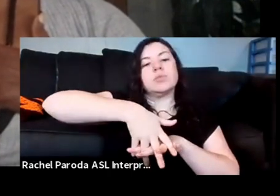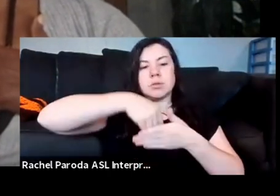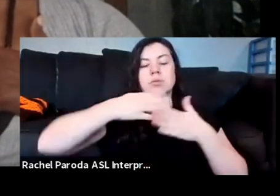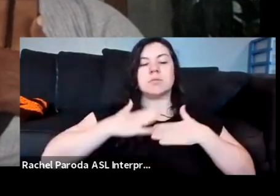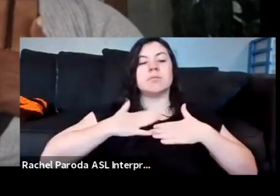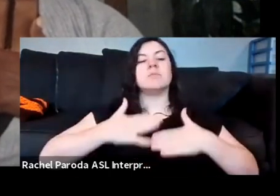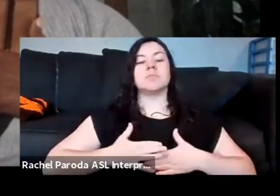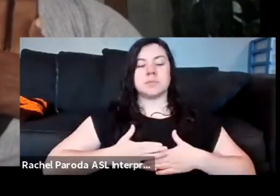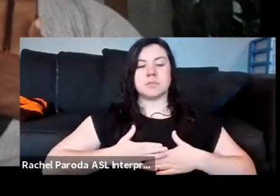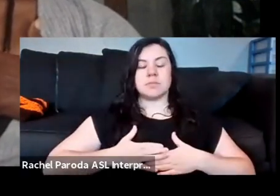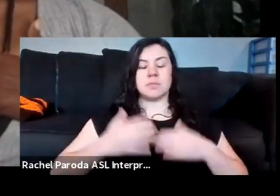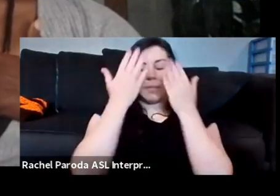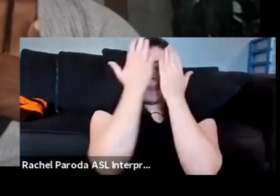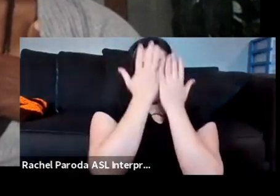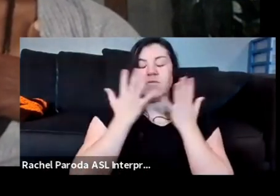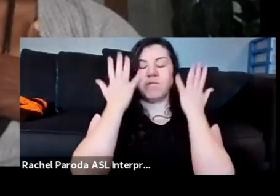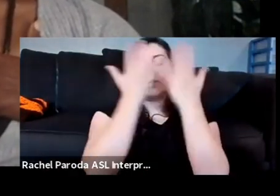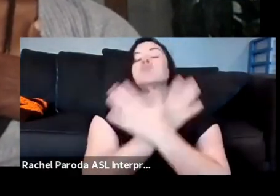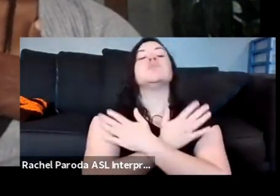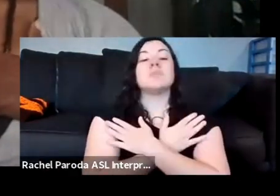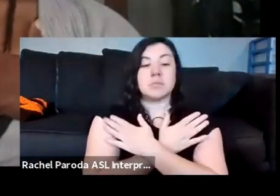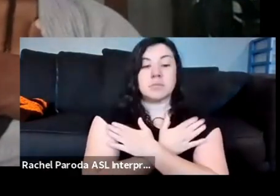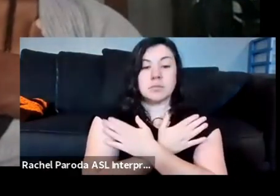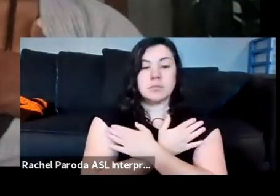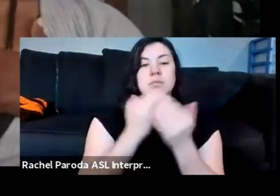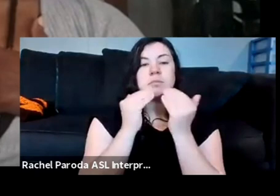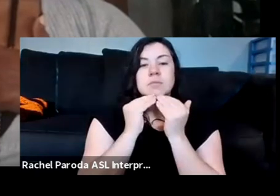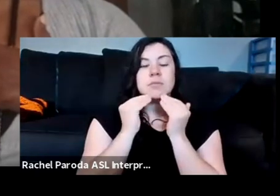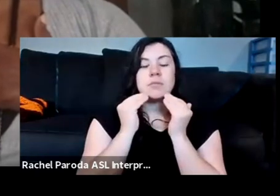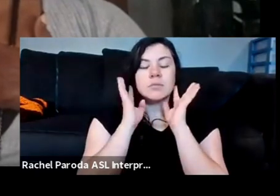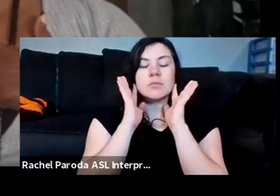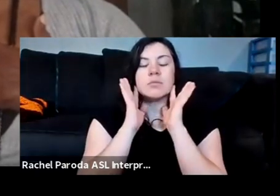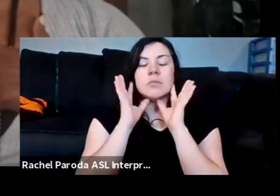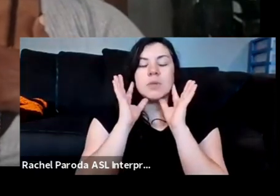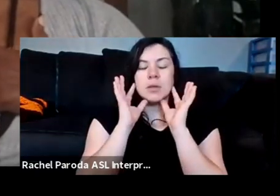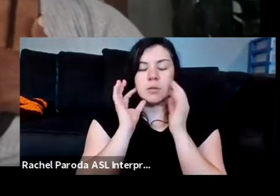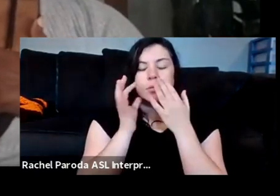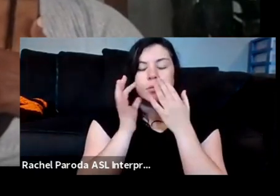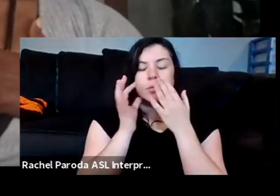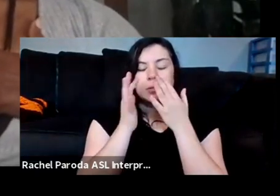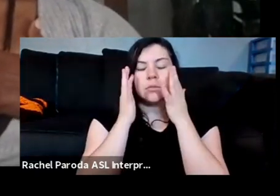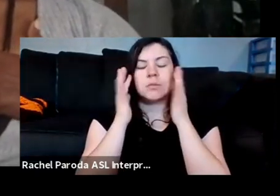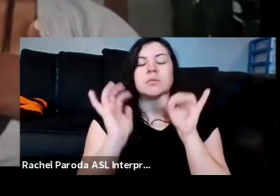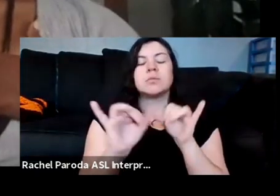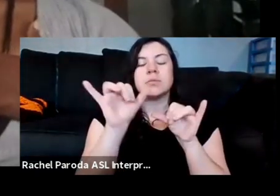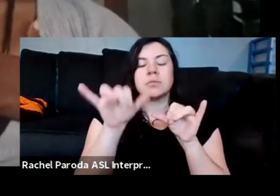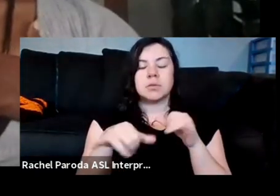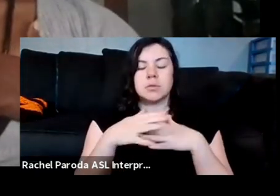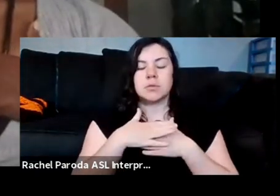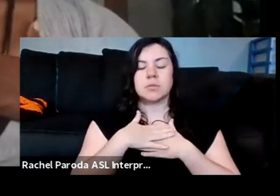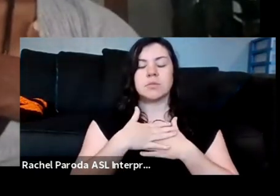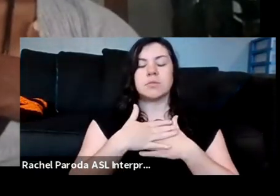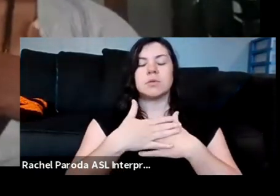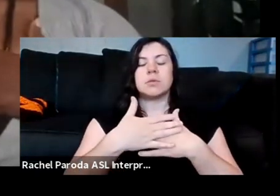Relax your face. Relax your jaw. And just breathe here for just a few more rounds